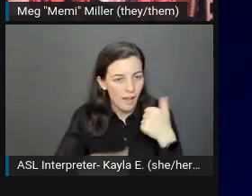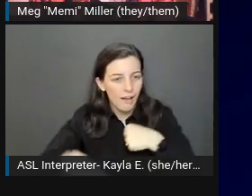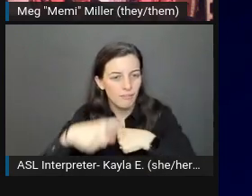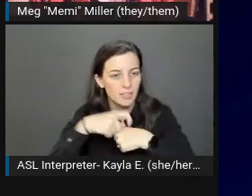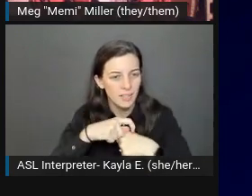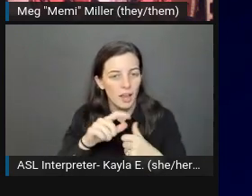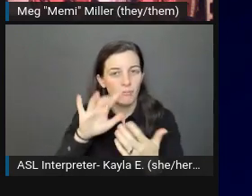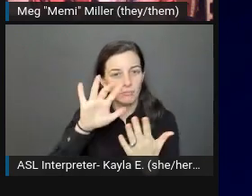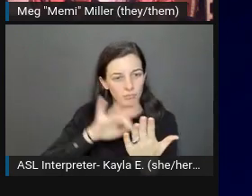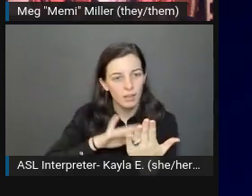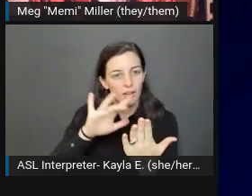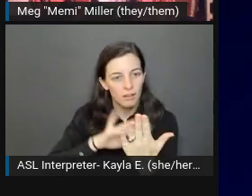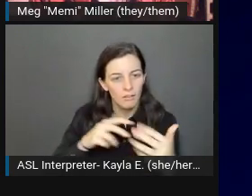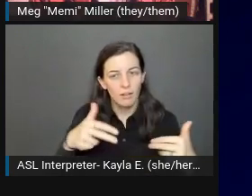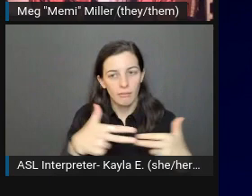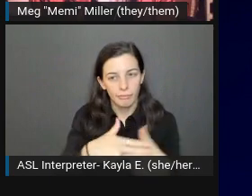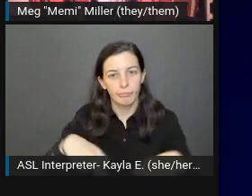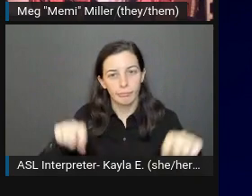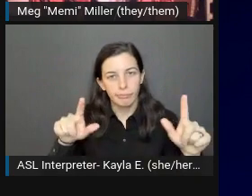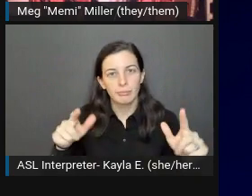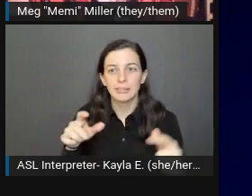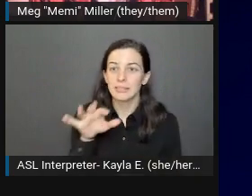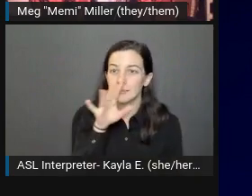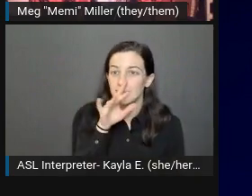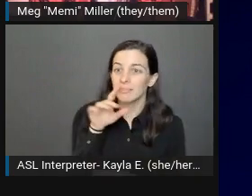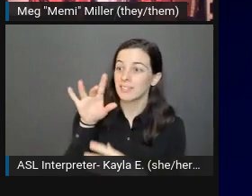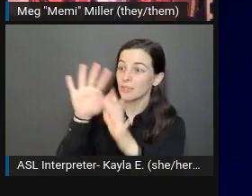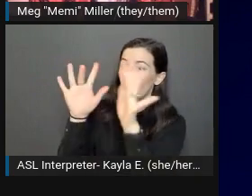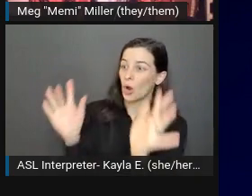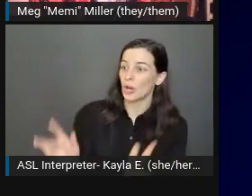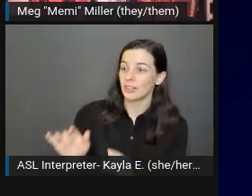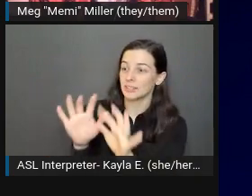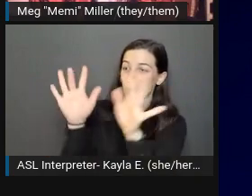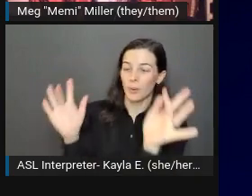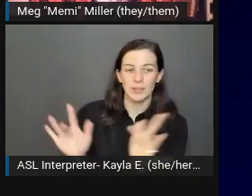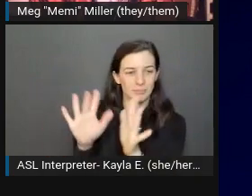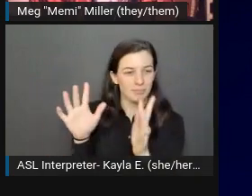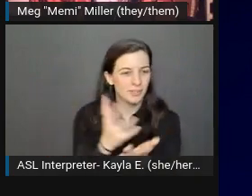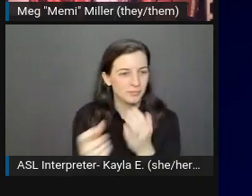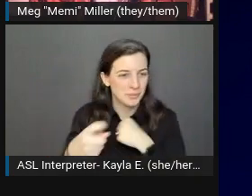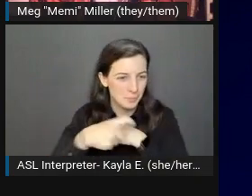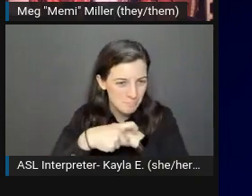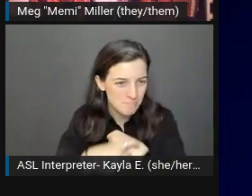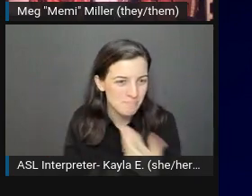like with my fleur-de-lis, that decorative definition will change depending on the content you're working on.